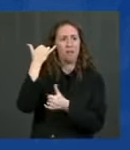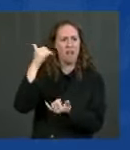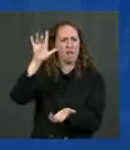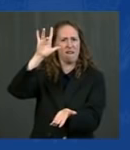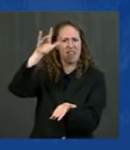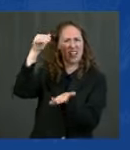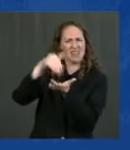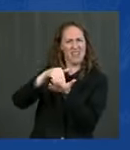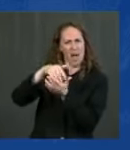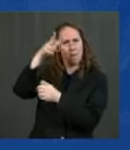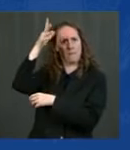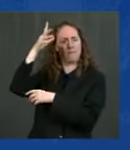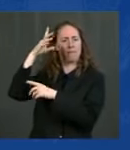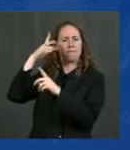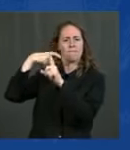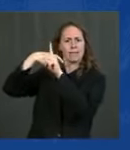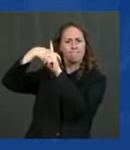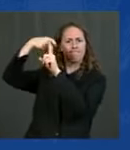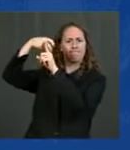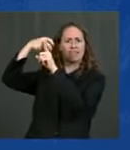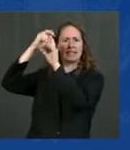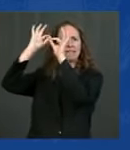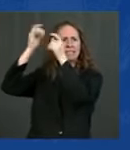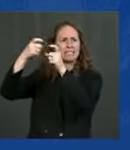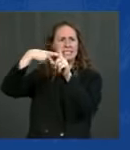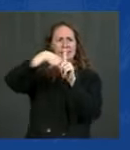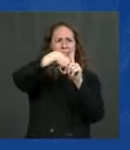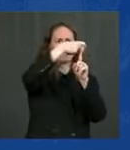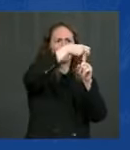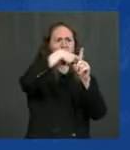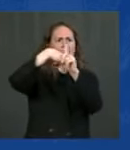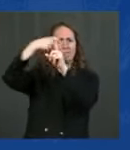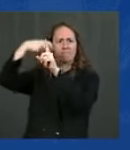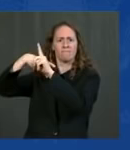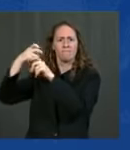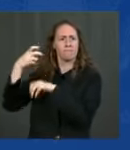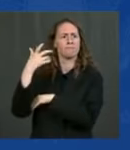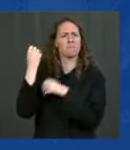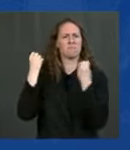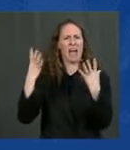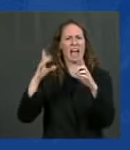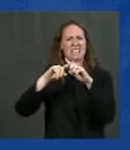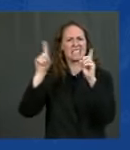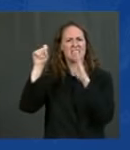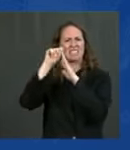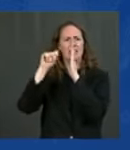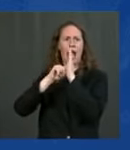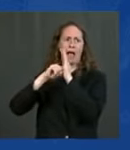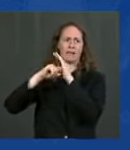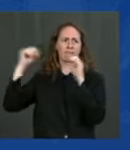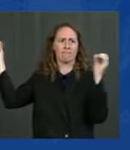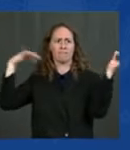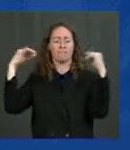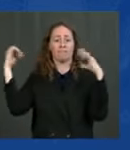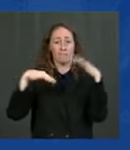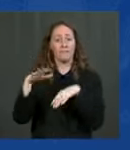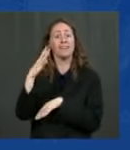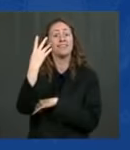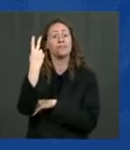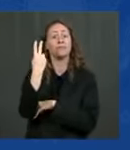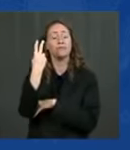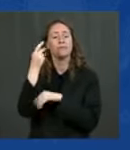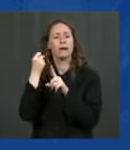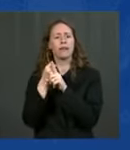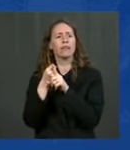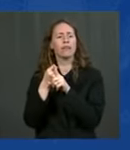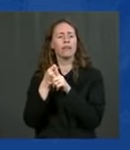crews from 32 different states are helping and two of them lost their lives in the process of trying to get